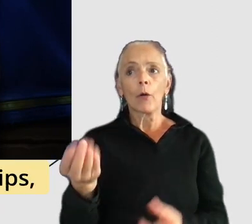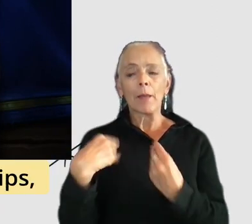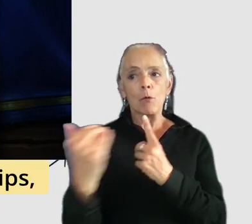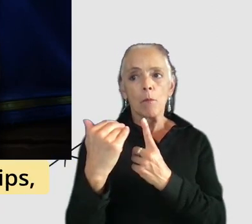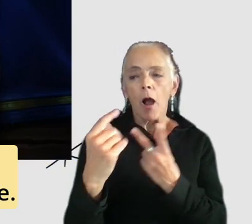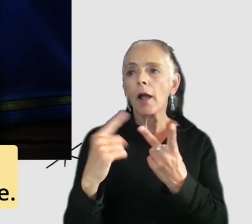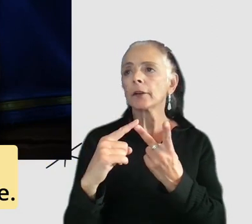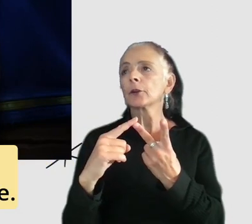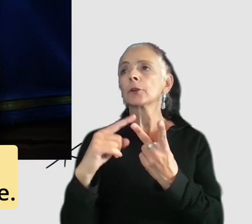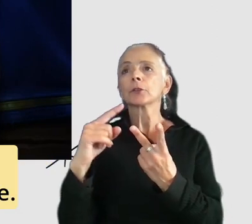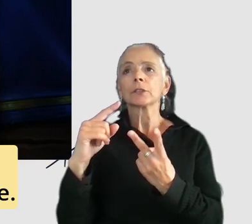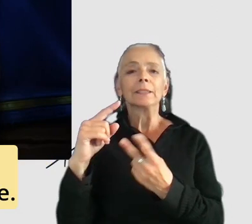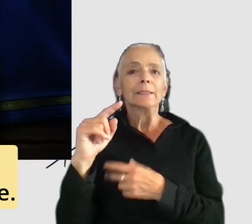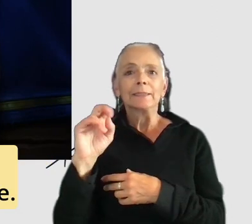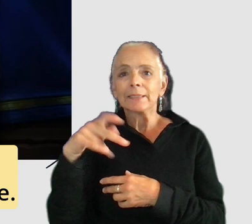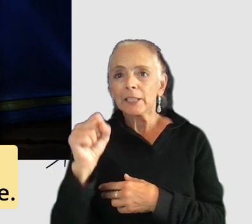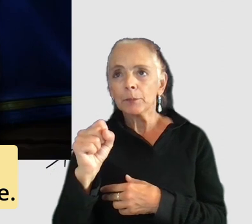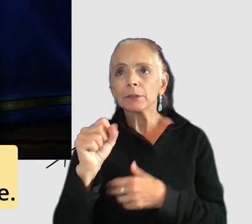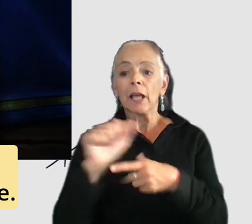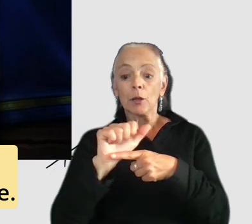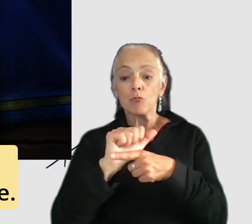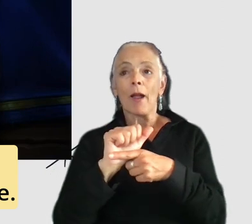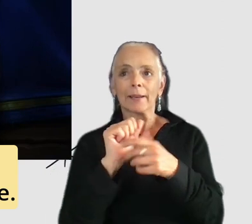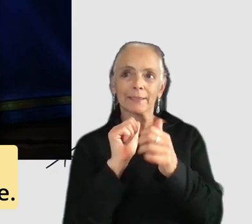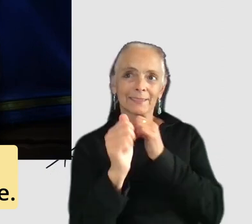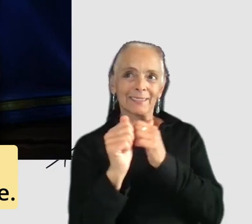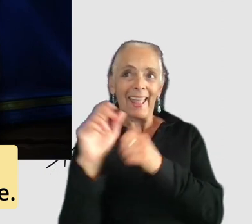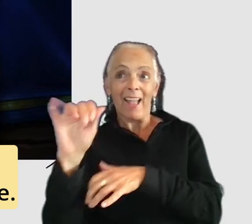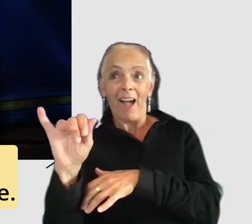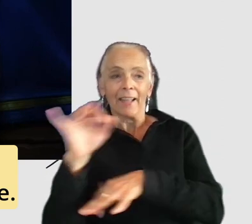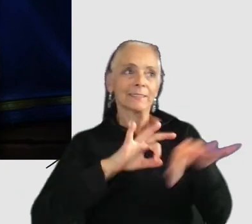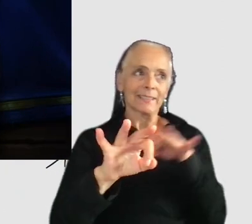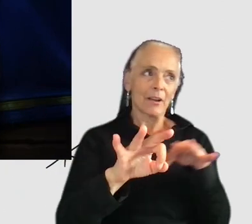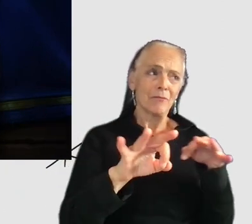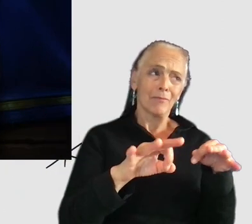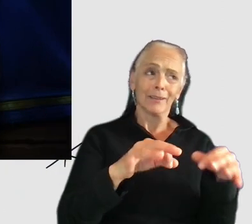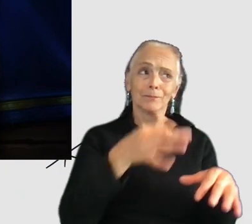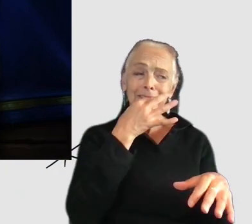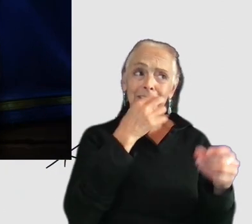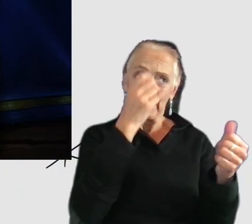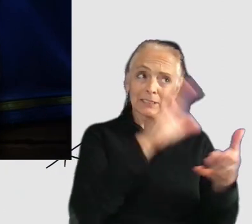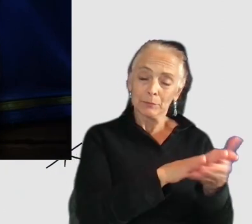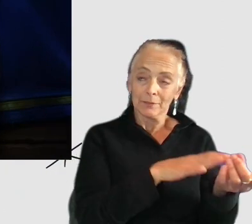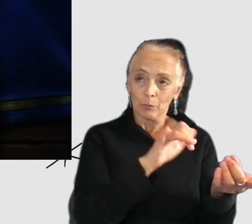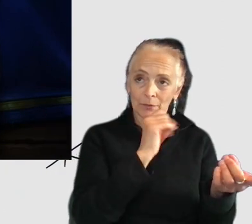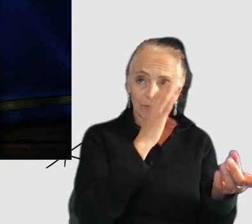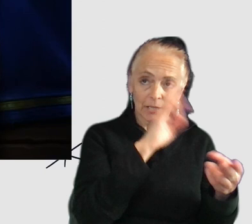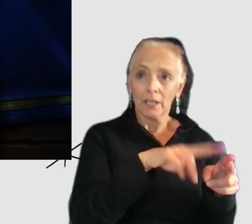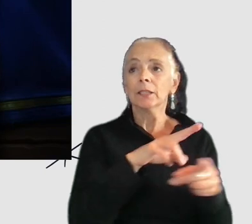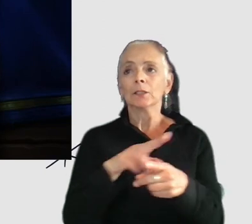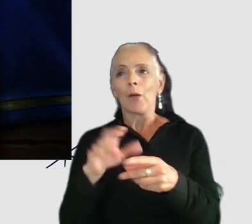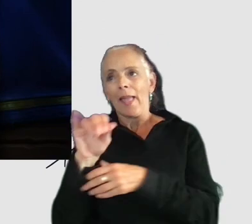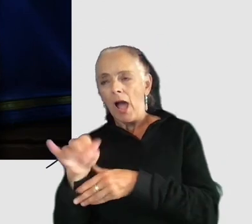tooltips, I could practice against AI instead of my very skilled husband which was no fun for me. And as I got more into accessibility